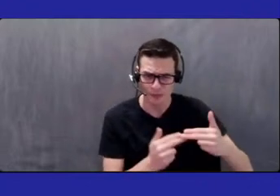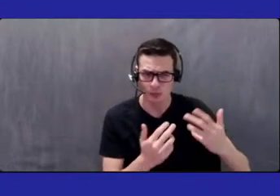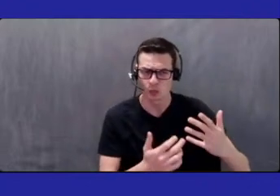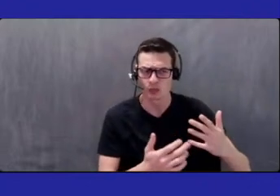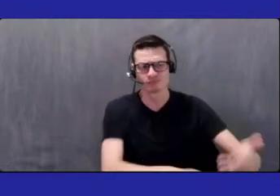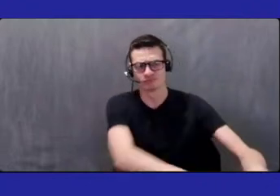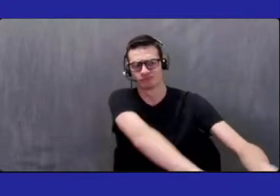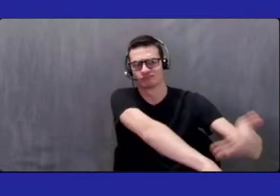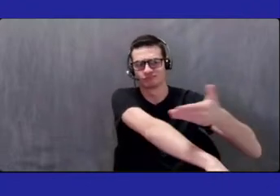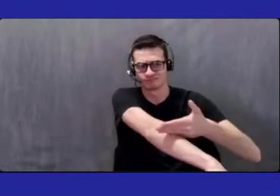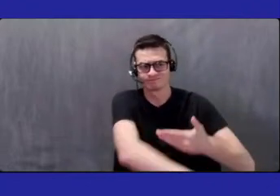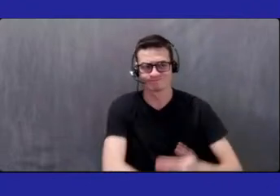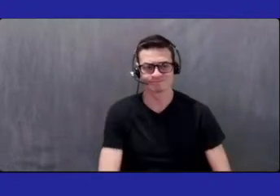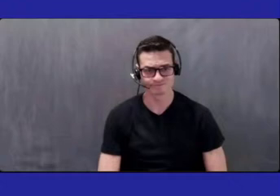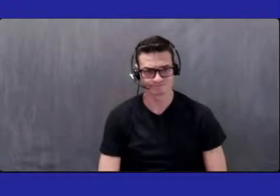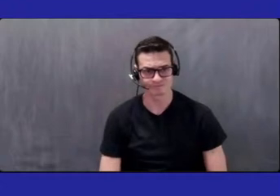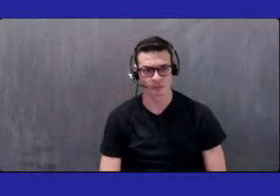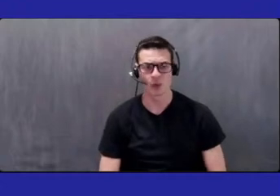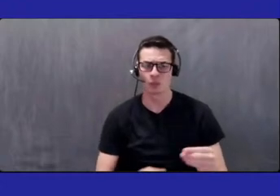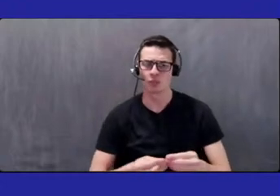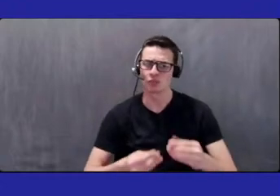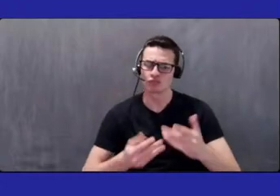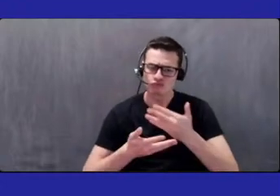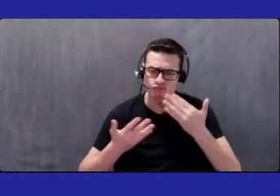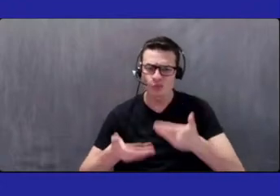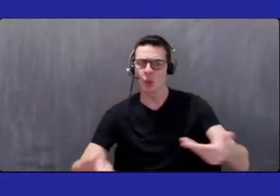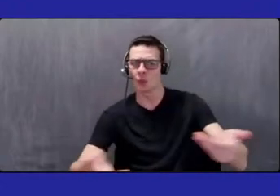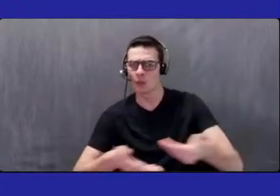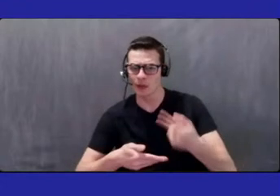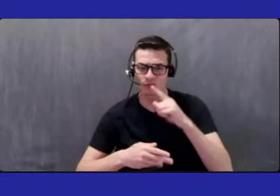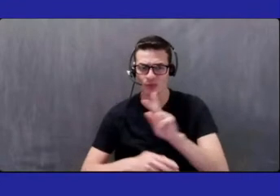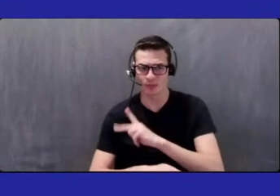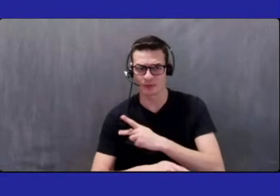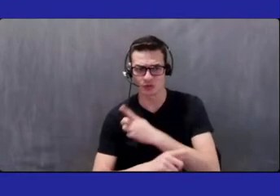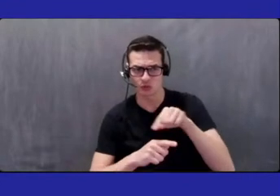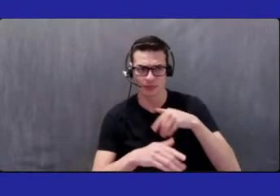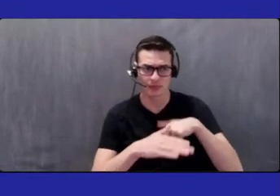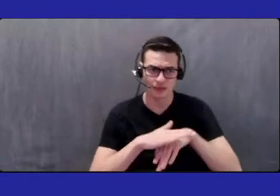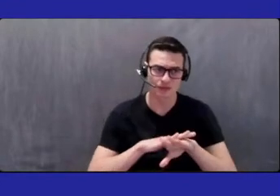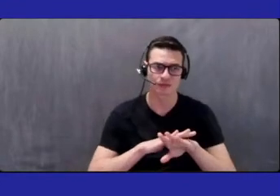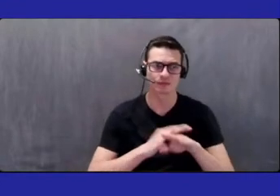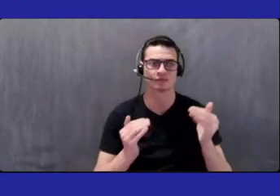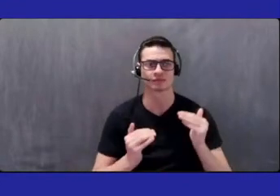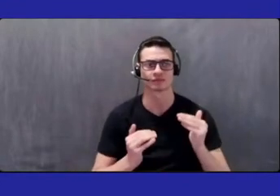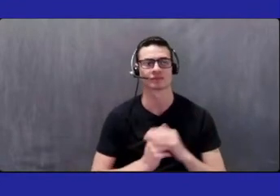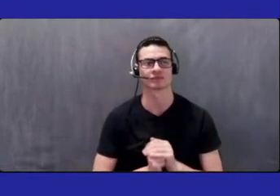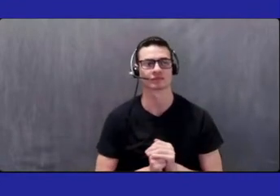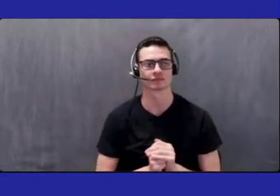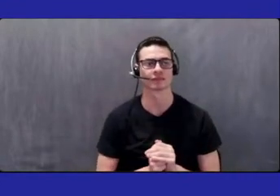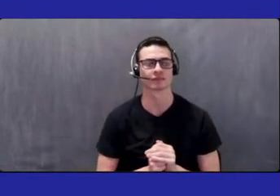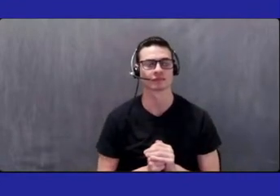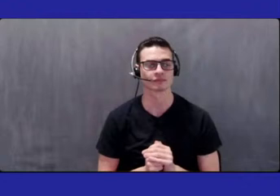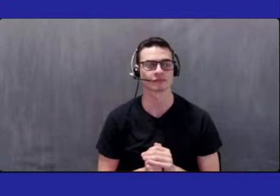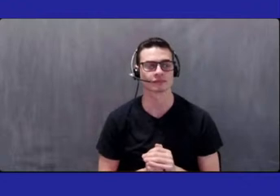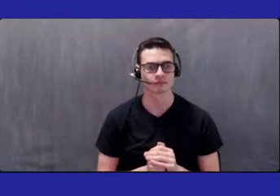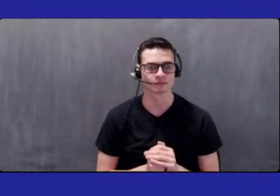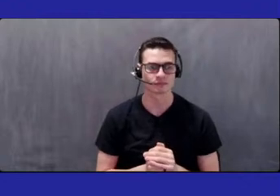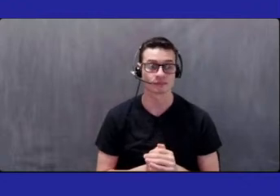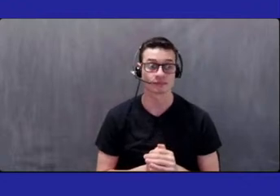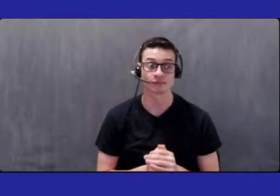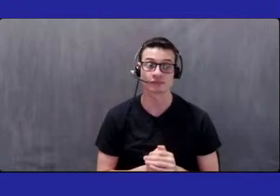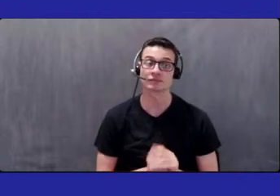for it to be a lot more welcoming to our patients as they're coming through the door. Next slide. Patient engagement and satisfaction.